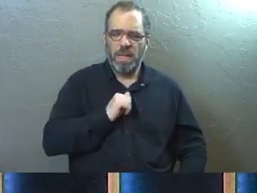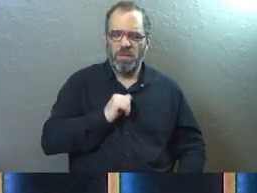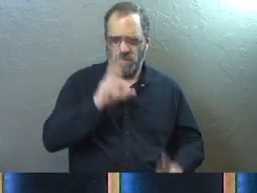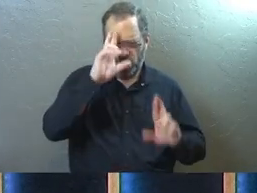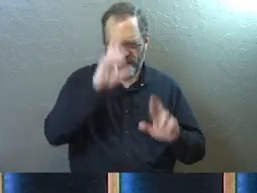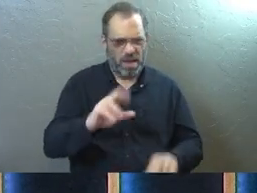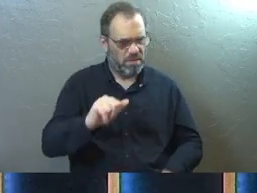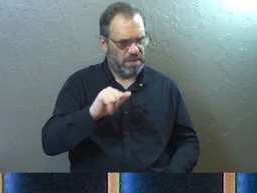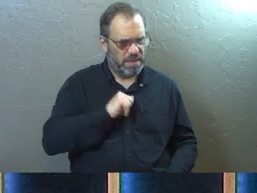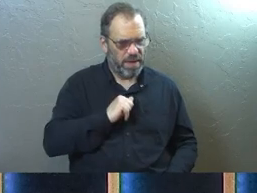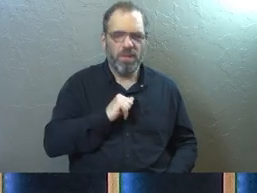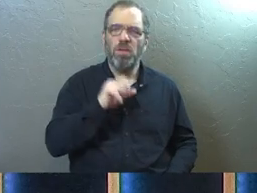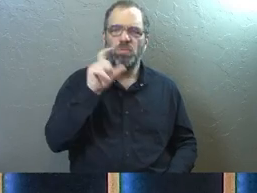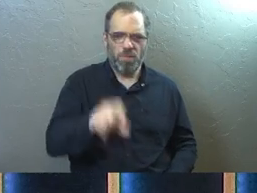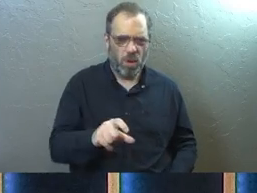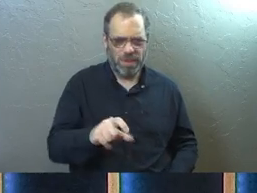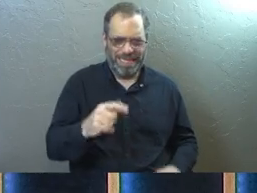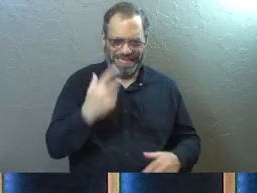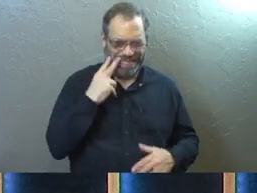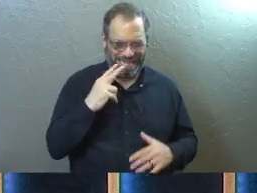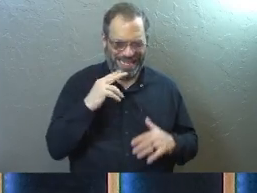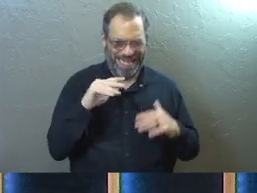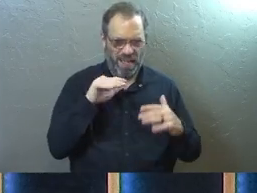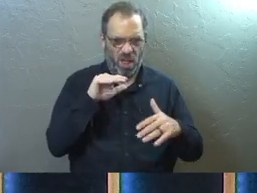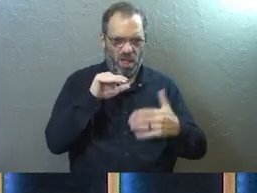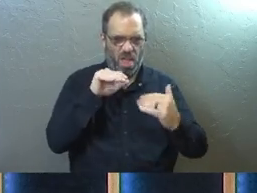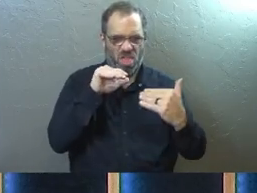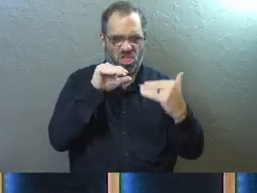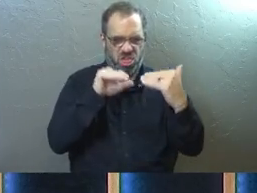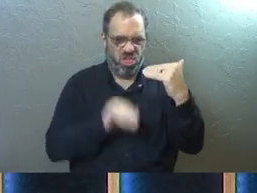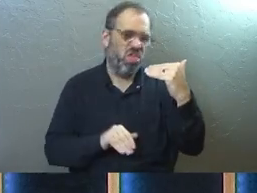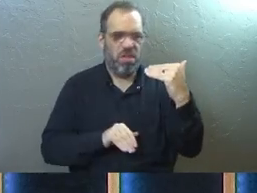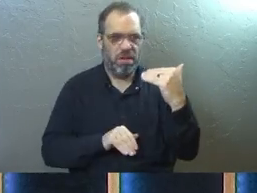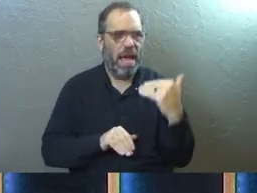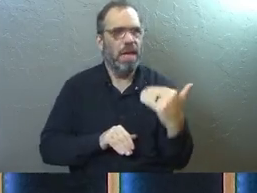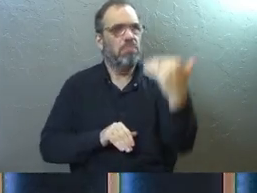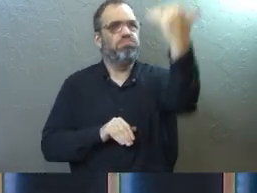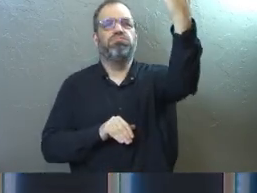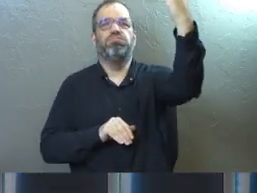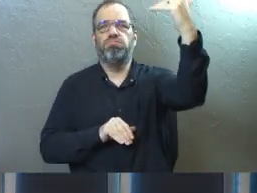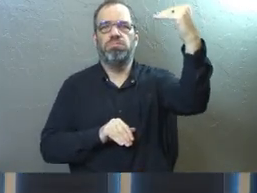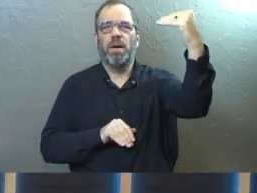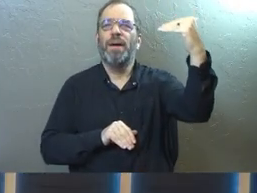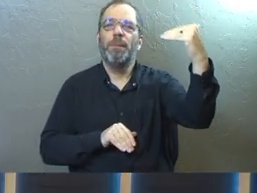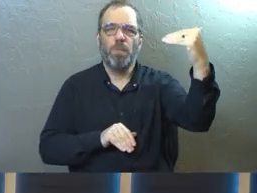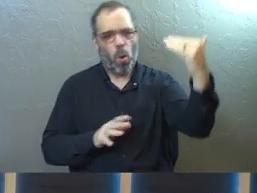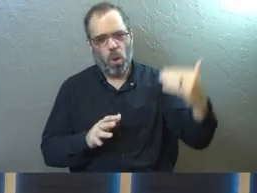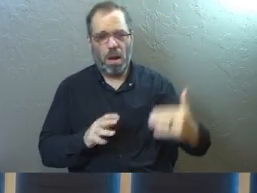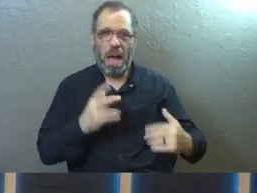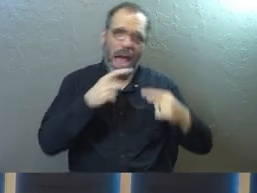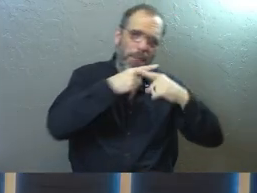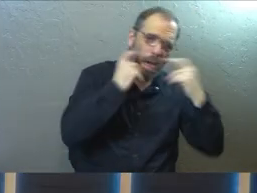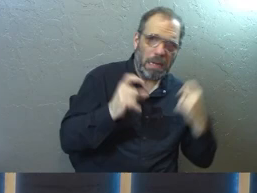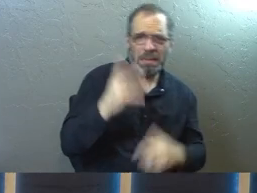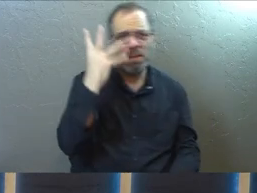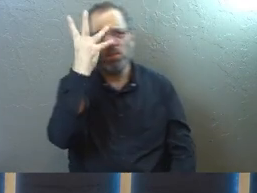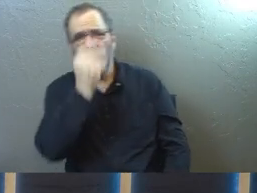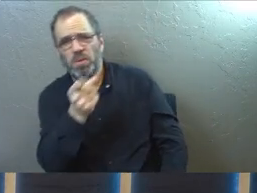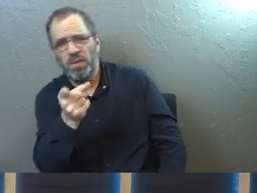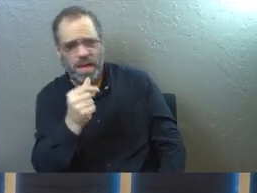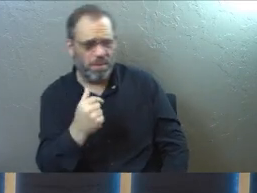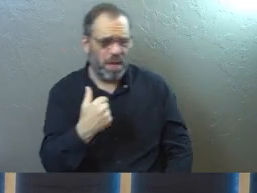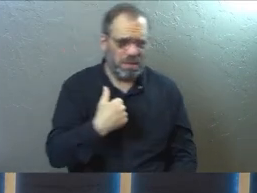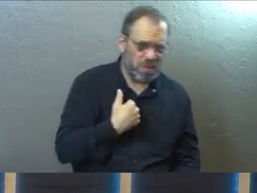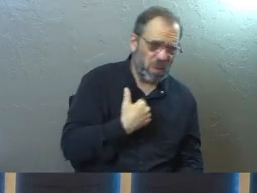-concept perspective, you're supposed to see yourself as low and them as high, or you're ugly and they're pretty.